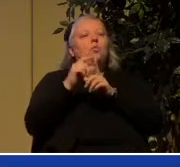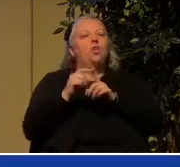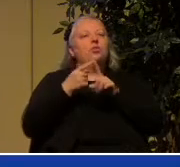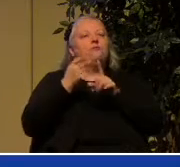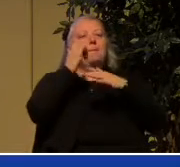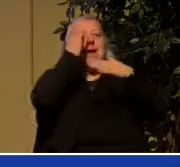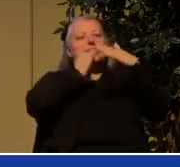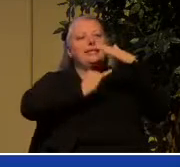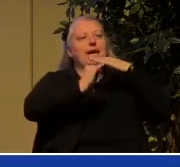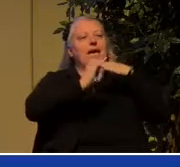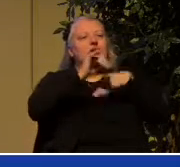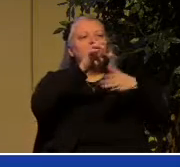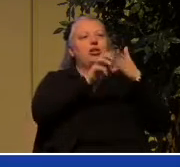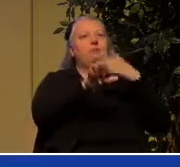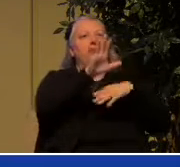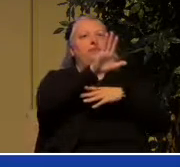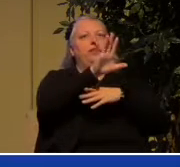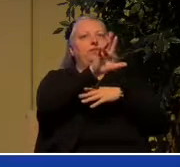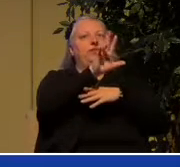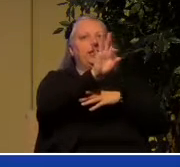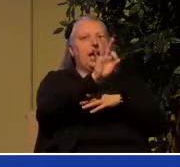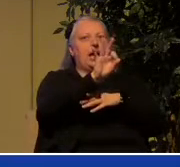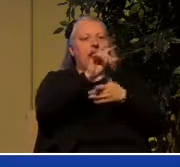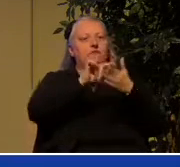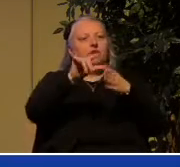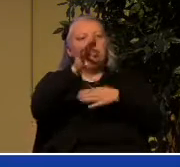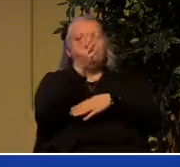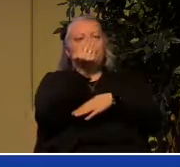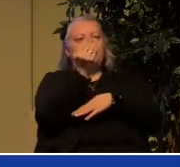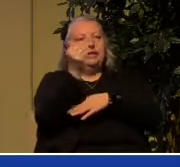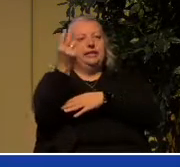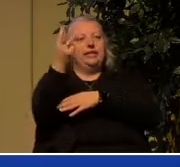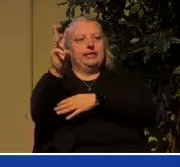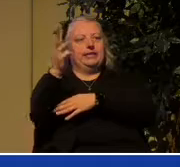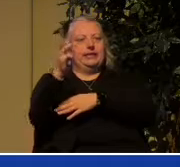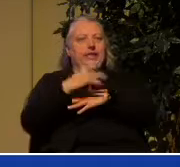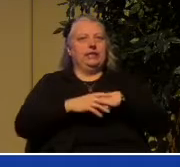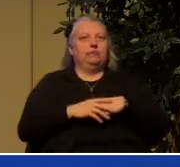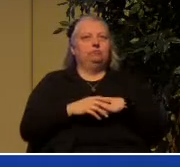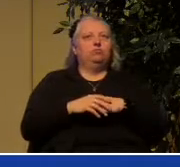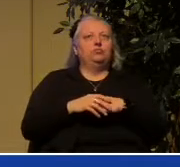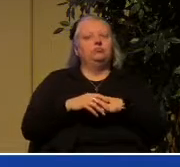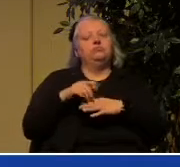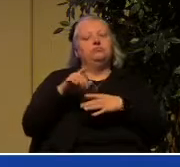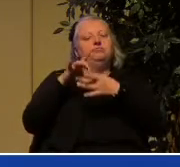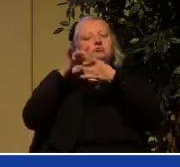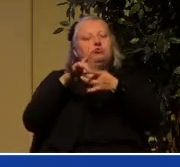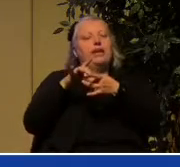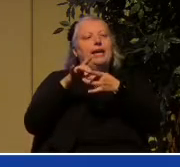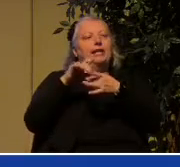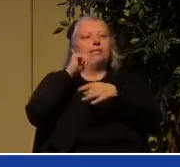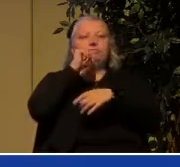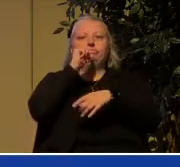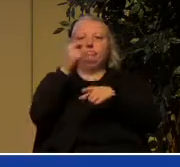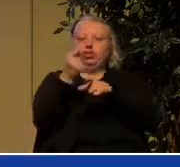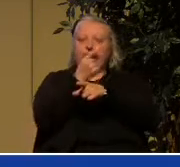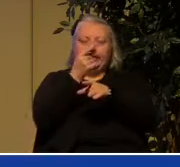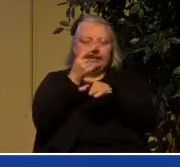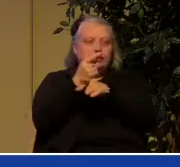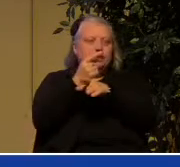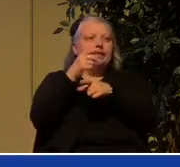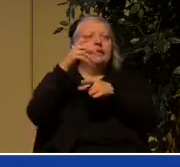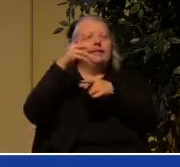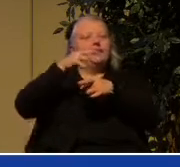59, the verses 15 and 16. This is in the context of injustice in the land of Israel.